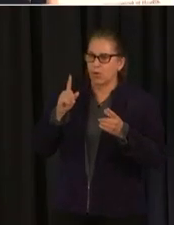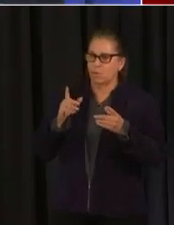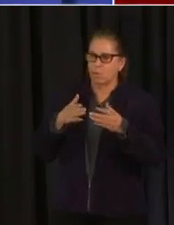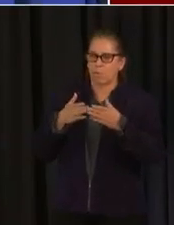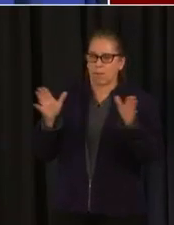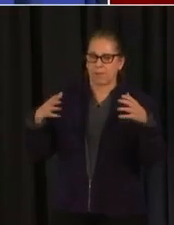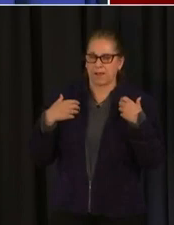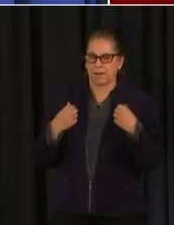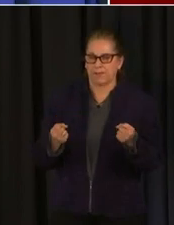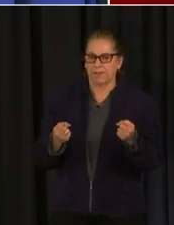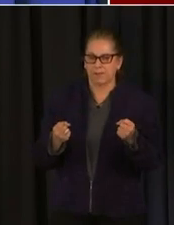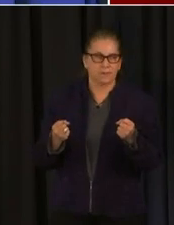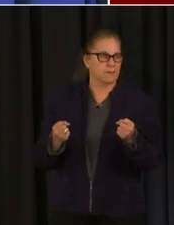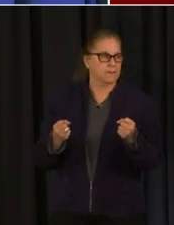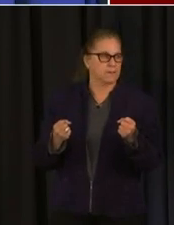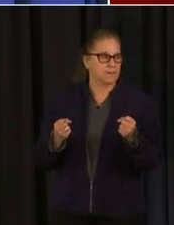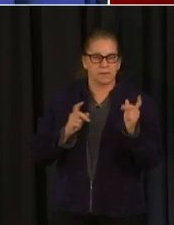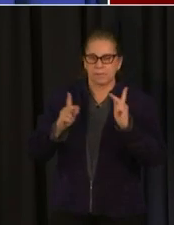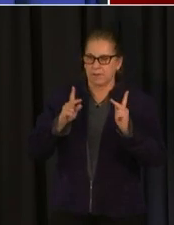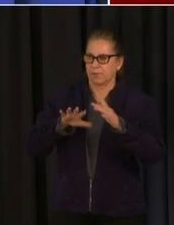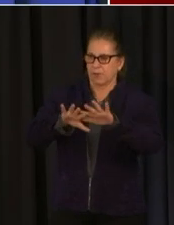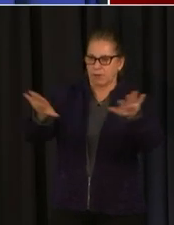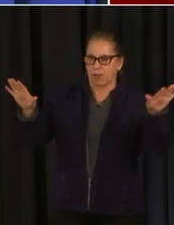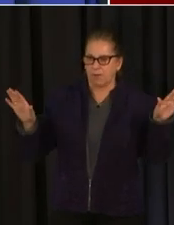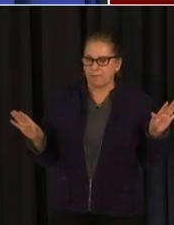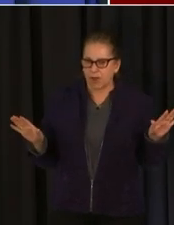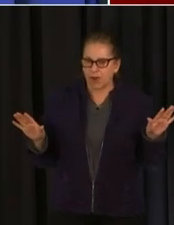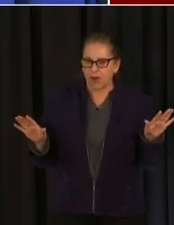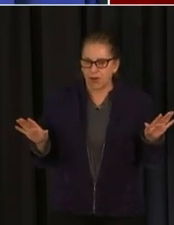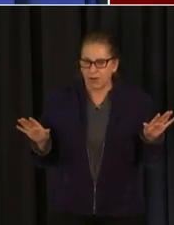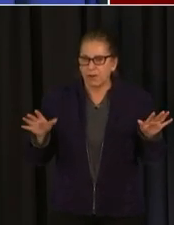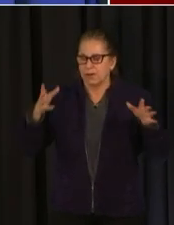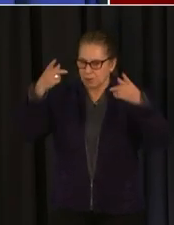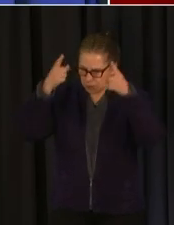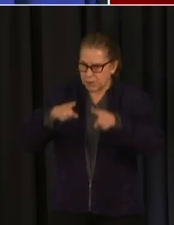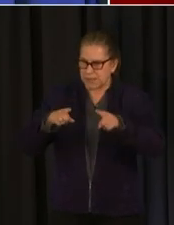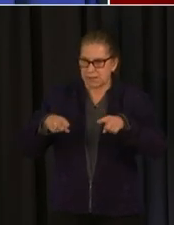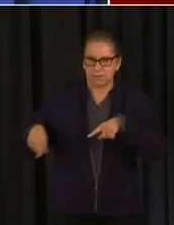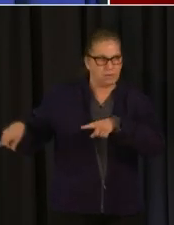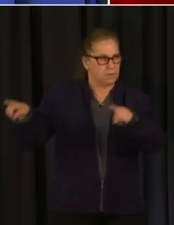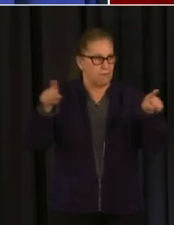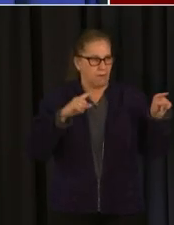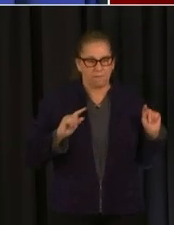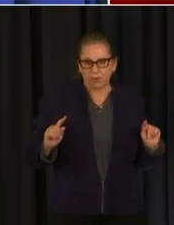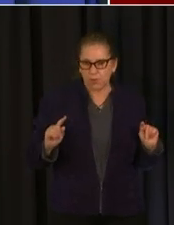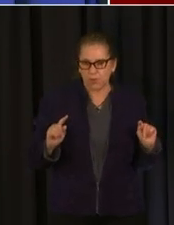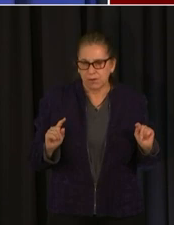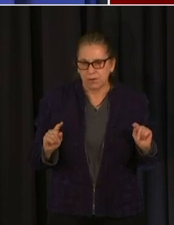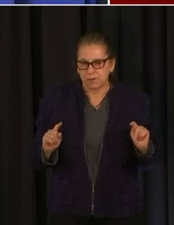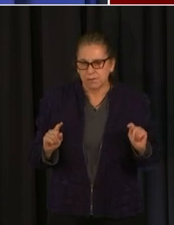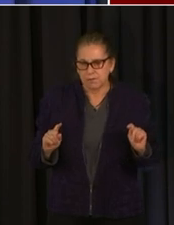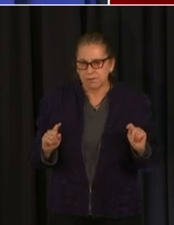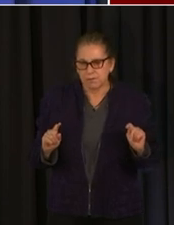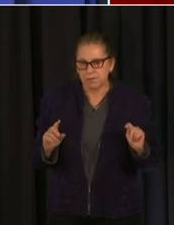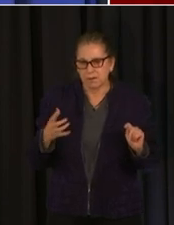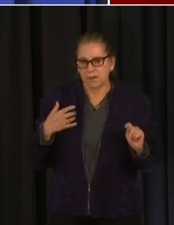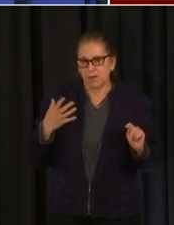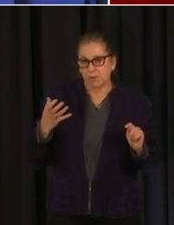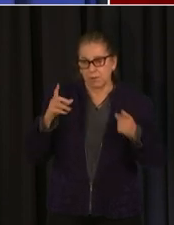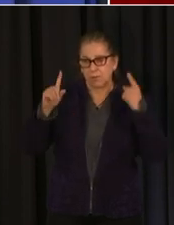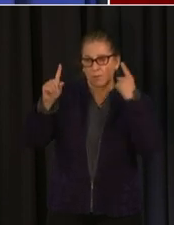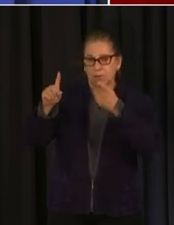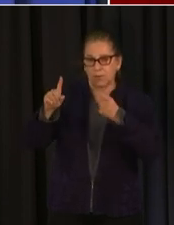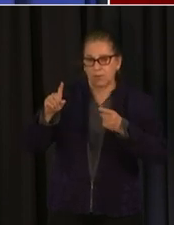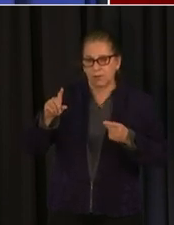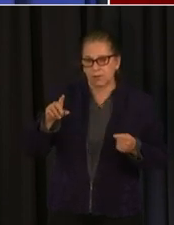uh there was public health uh consensus as best as anyone can understand uh that you may need to get to 70 to 80 percent to